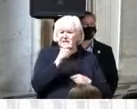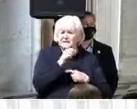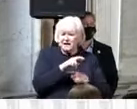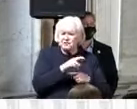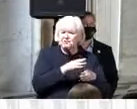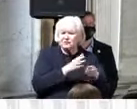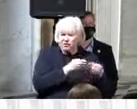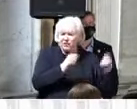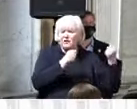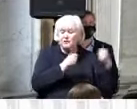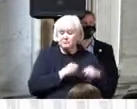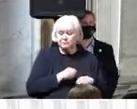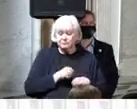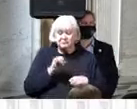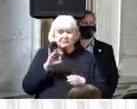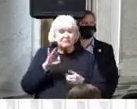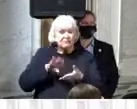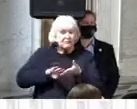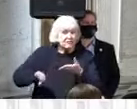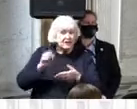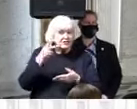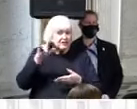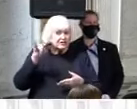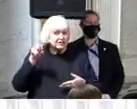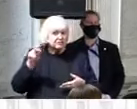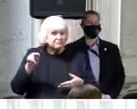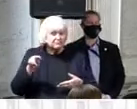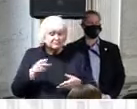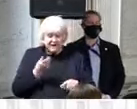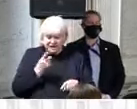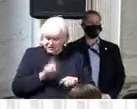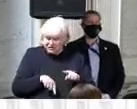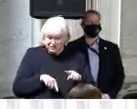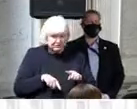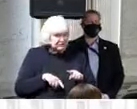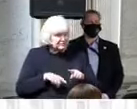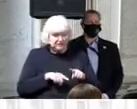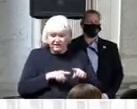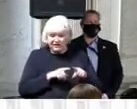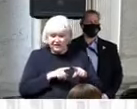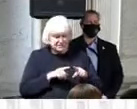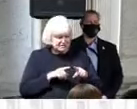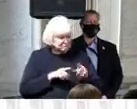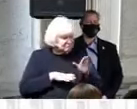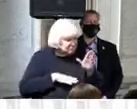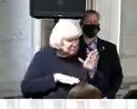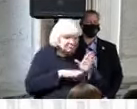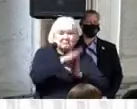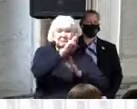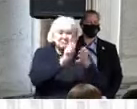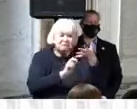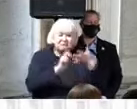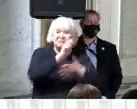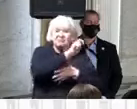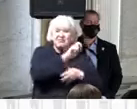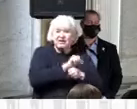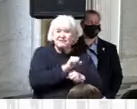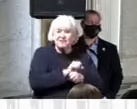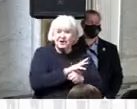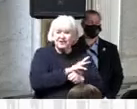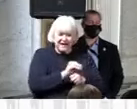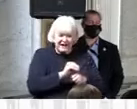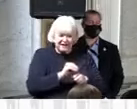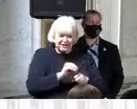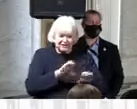she would not have been able to fulfill her ambitions for herself and her two daughters